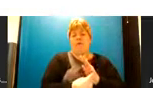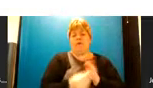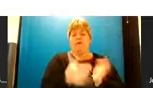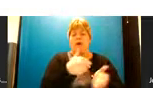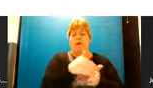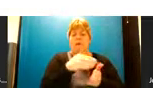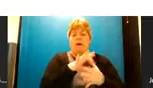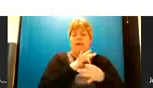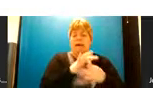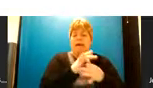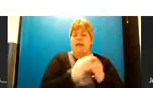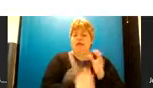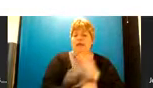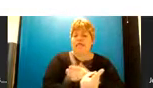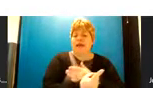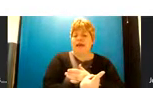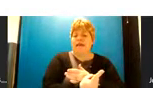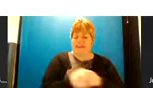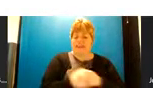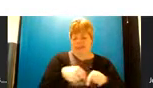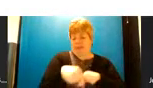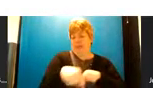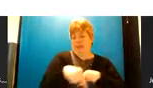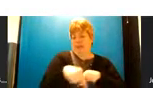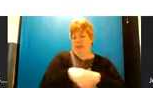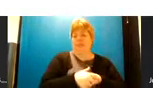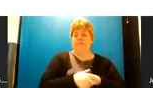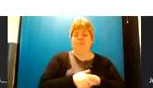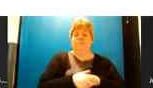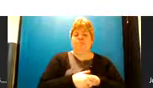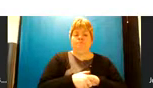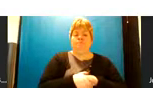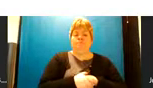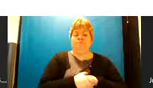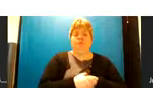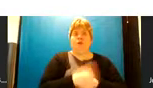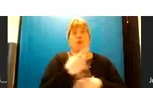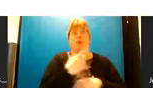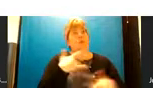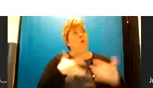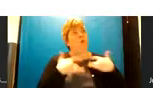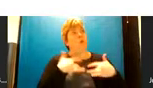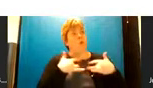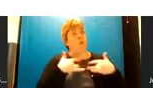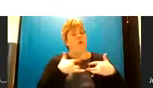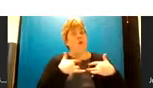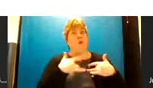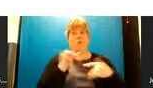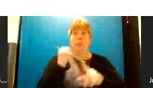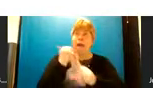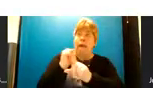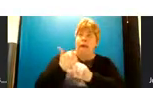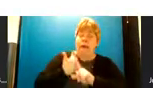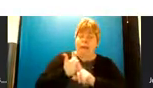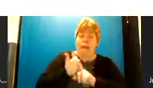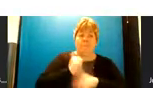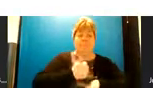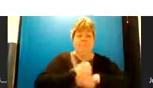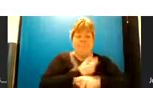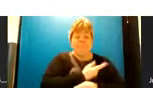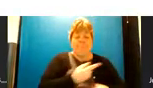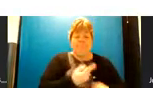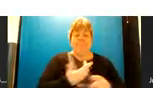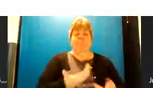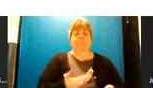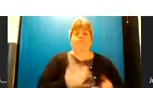engagement event just this week in fact so interested people who might want to help us to deliver these um